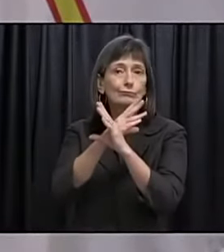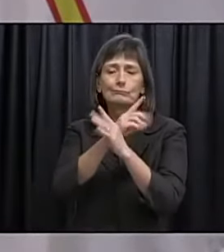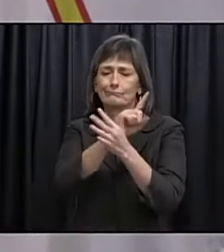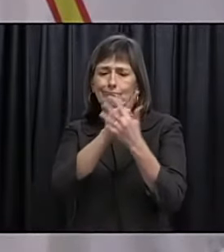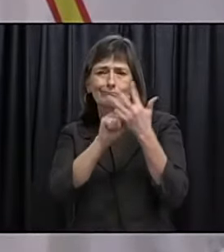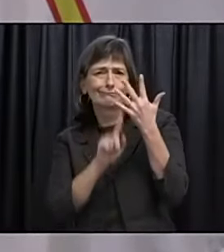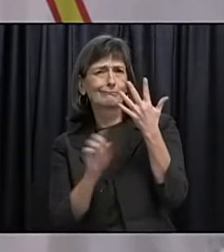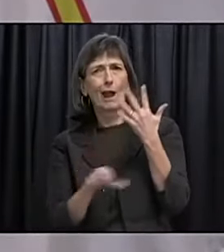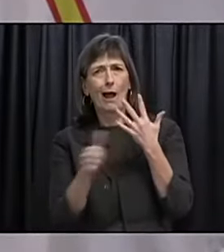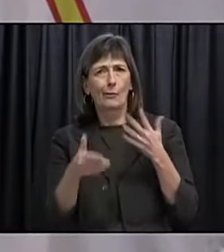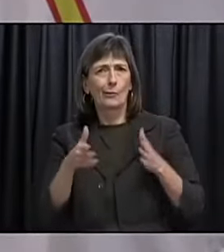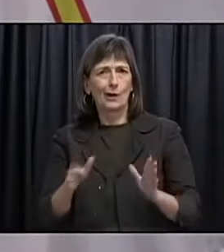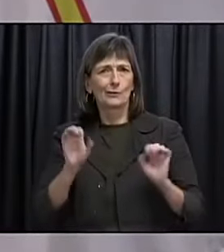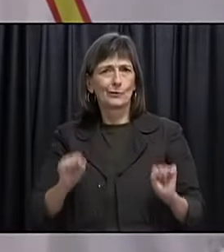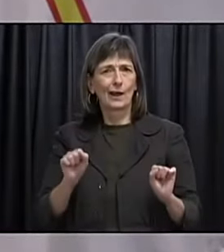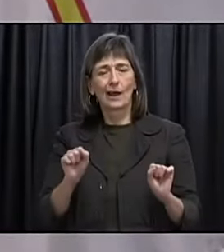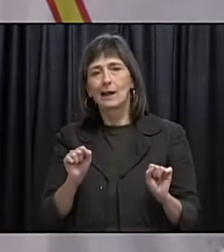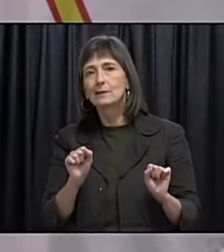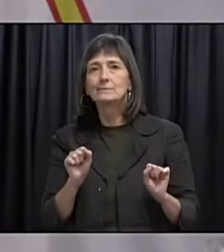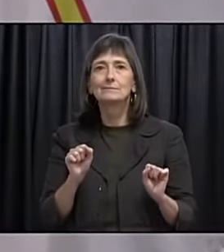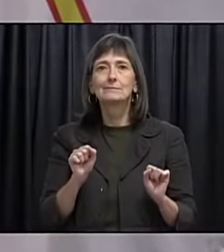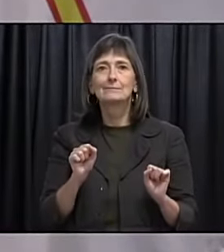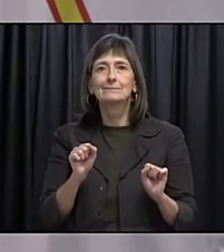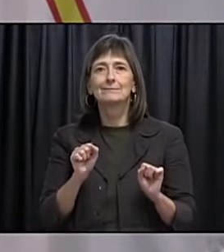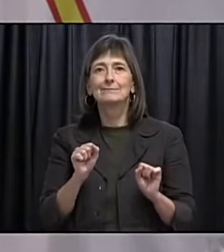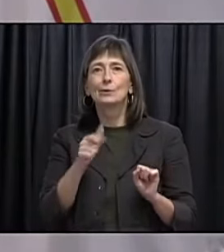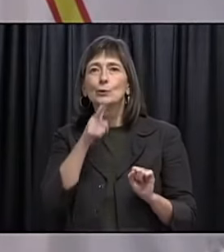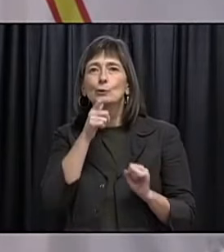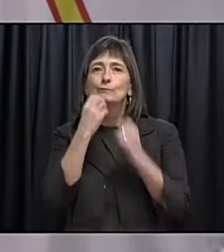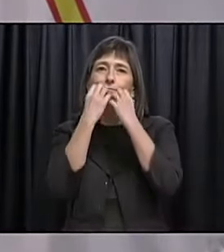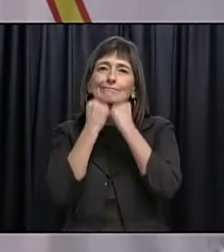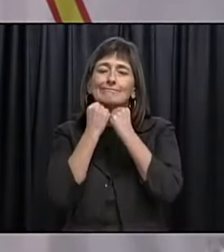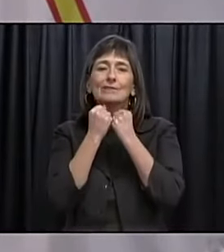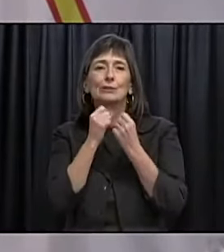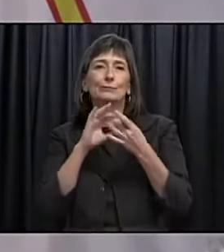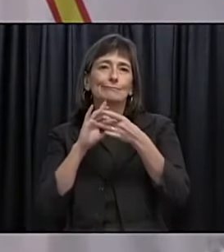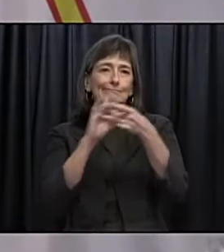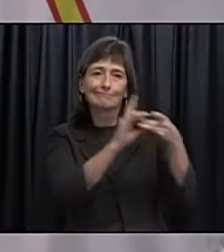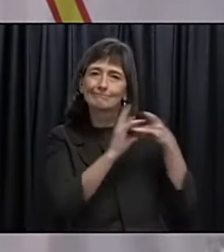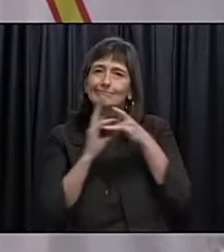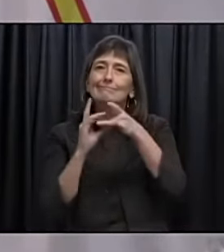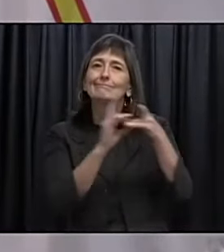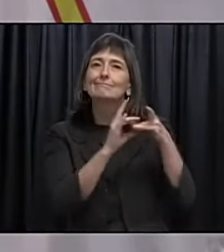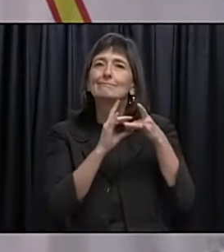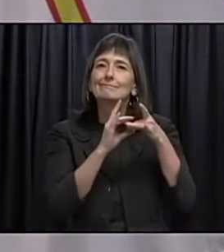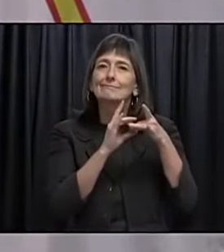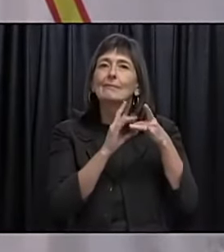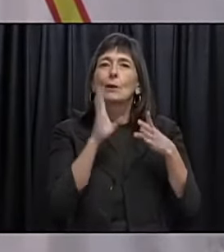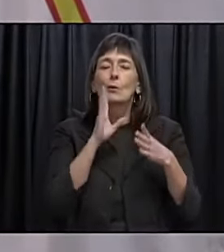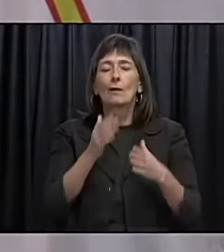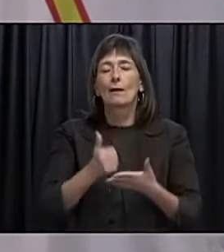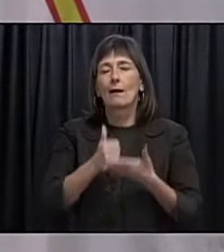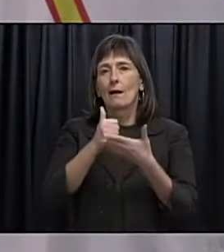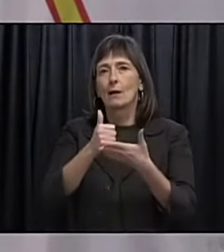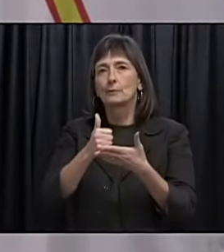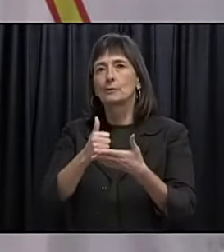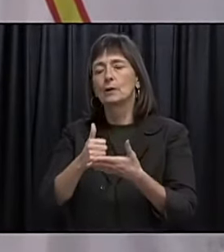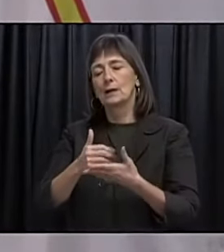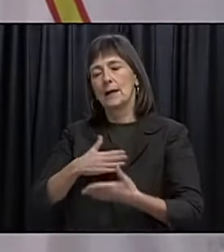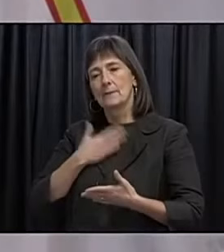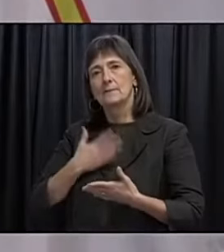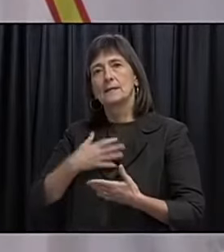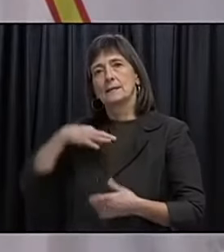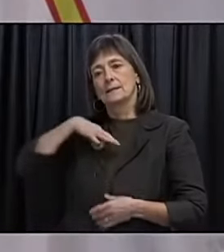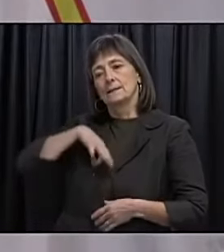Whatever other creative ways you come up with to connect with your loved ones will no doubt help bring help us during this joyful albeit different holiday